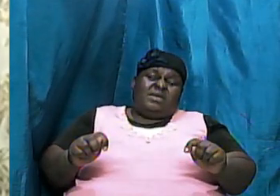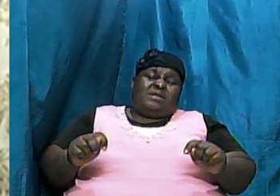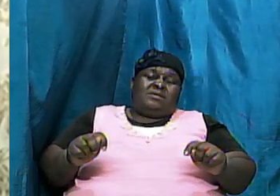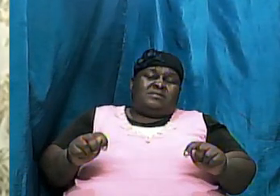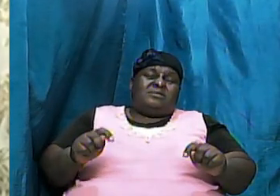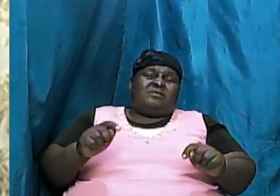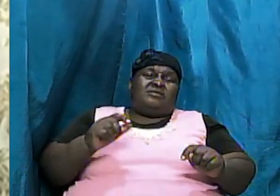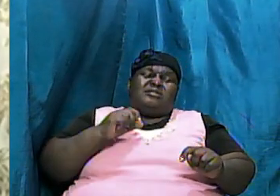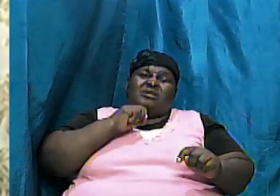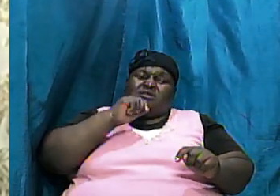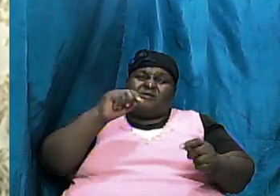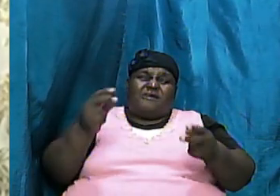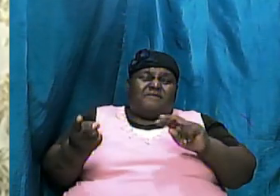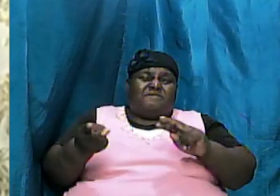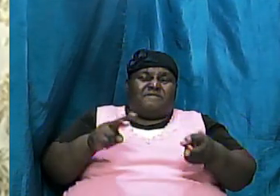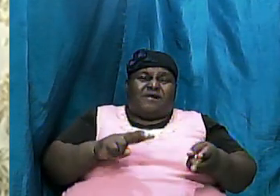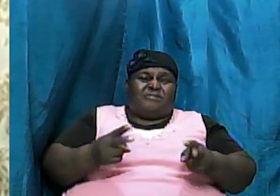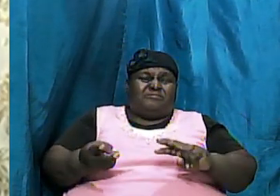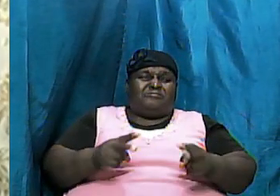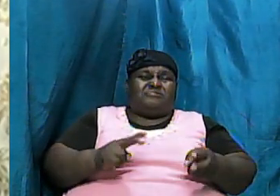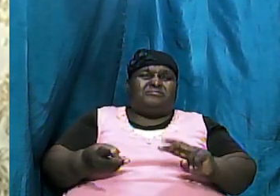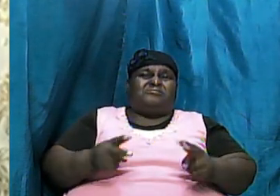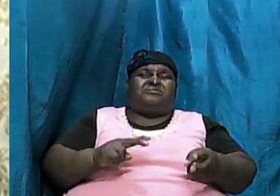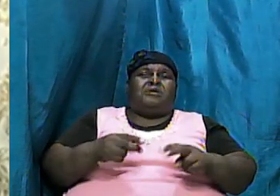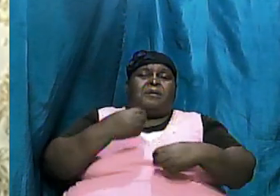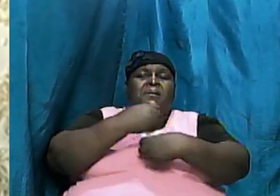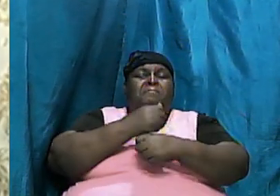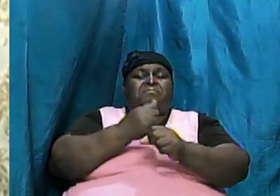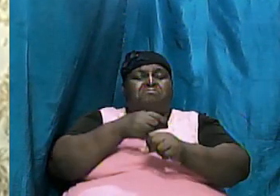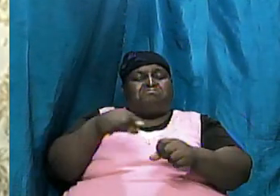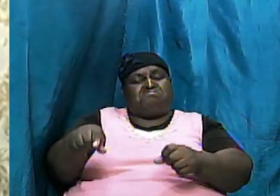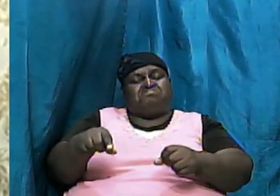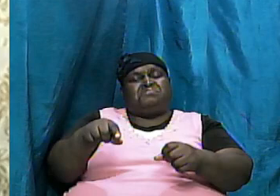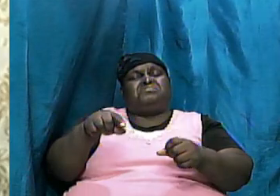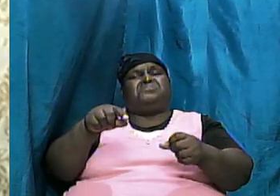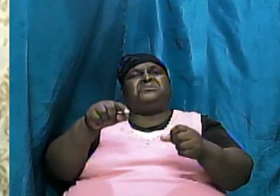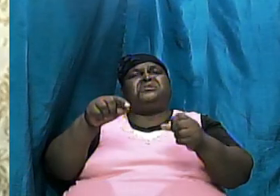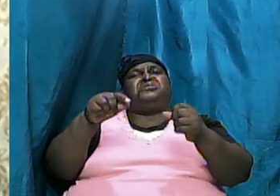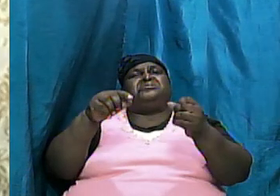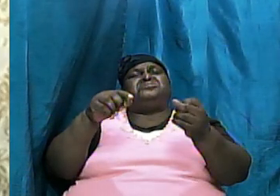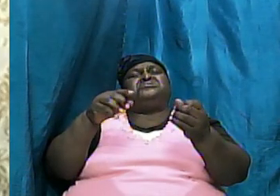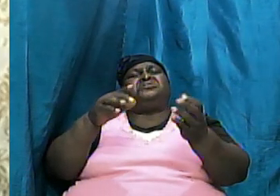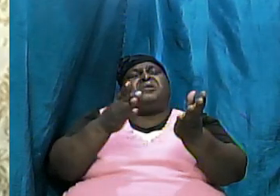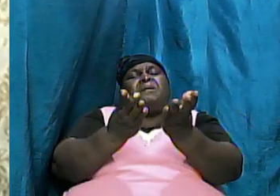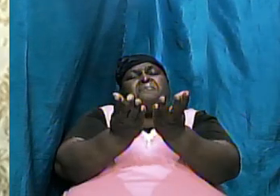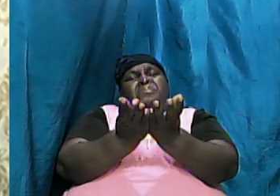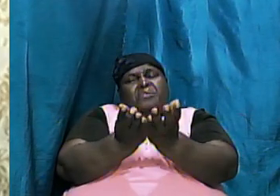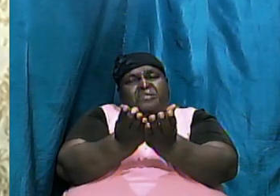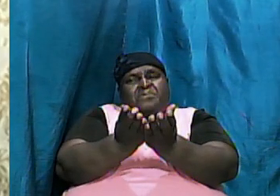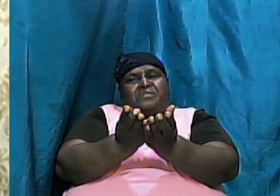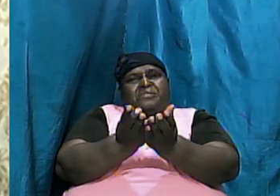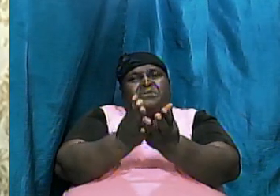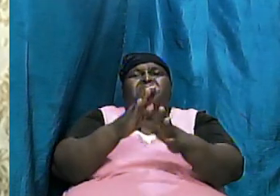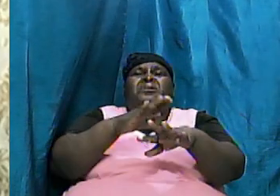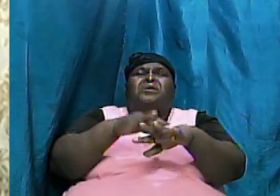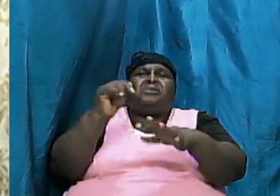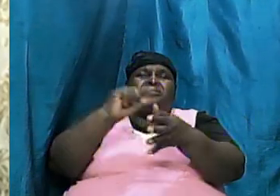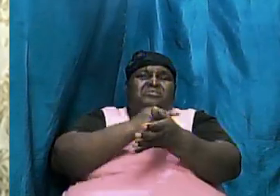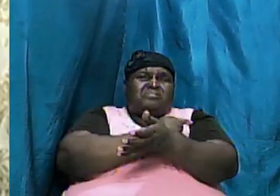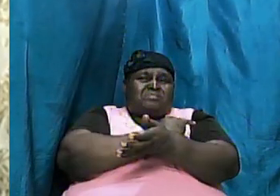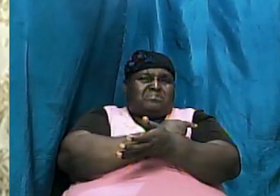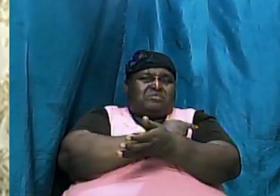and to make this book called Genesis appear to be fiction